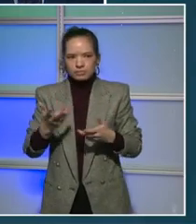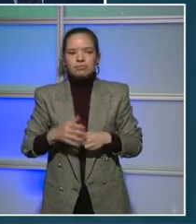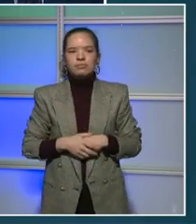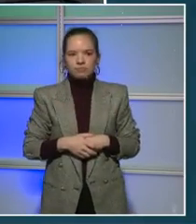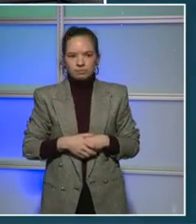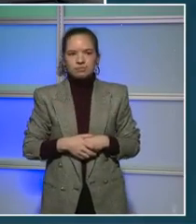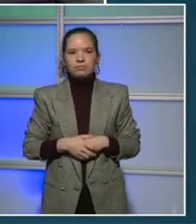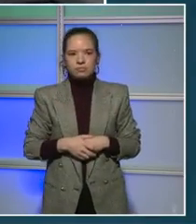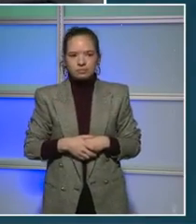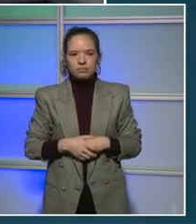Thanks, Wayne.